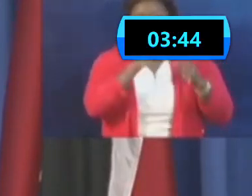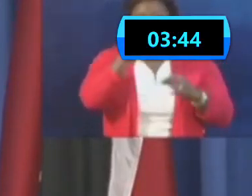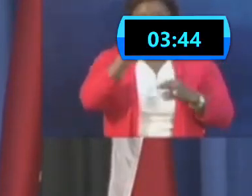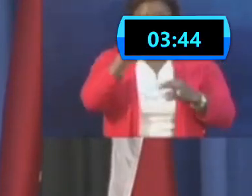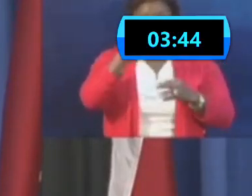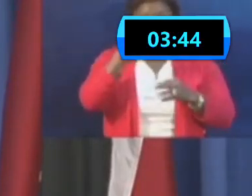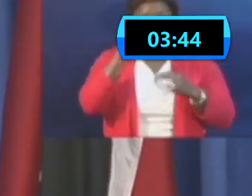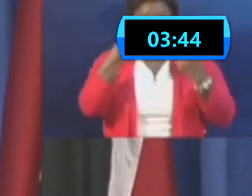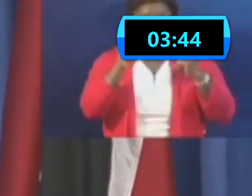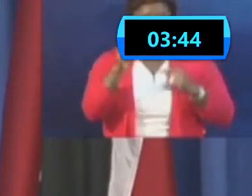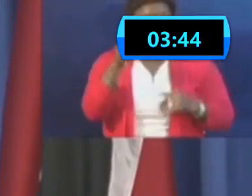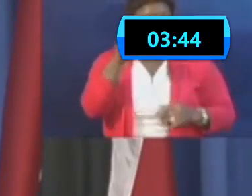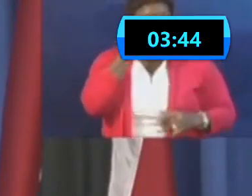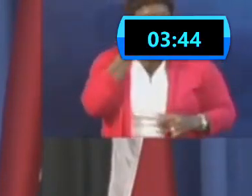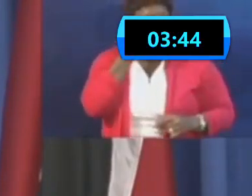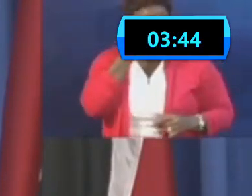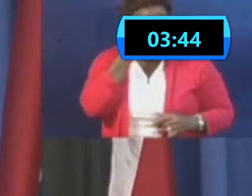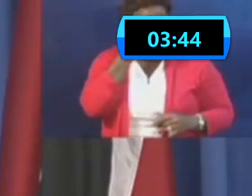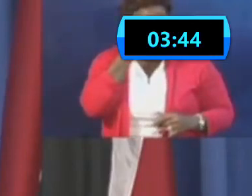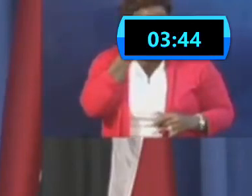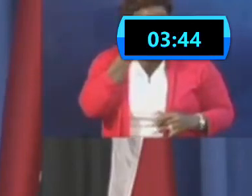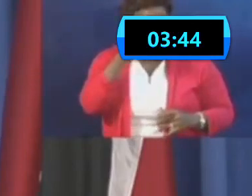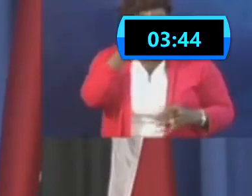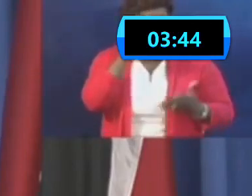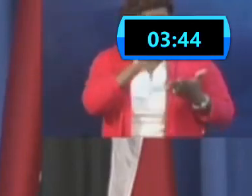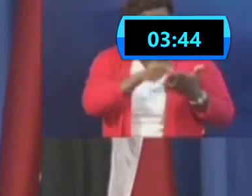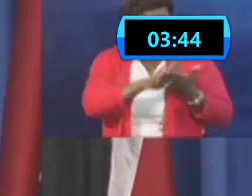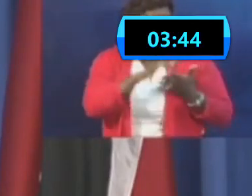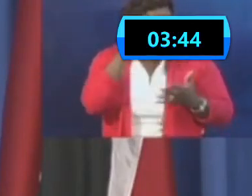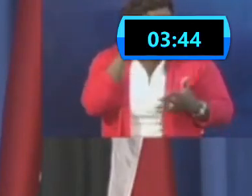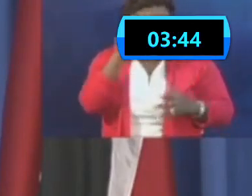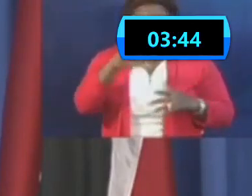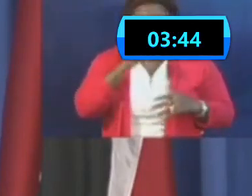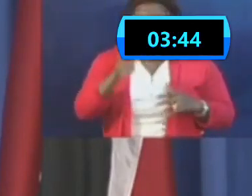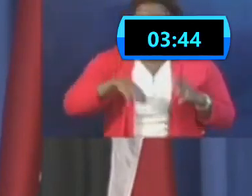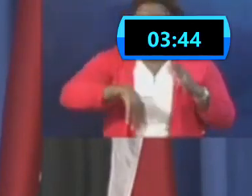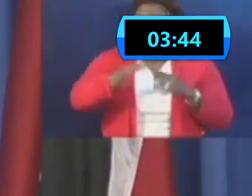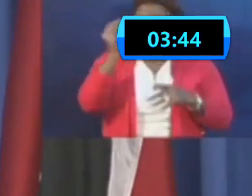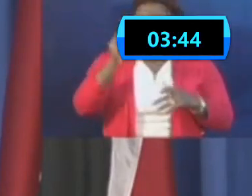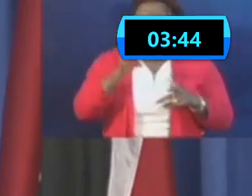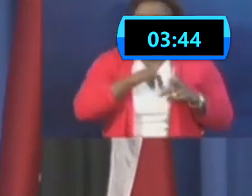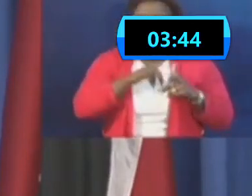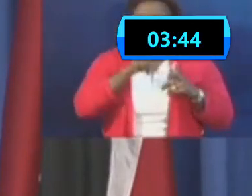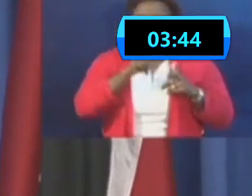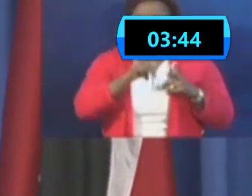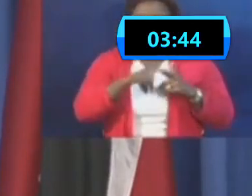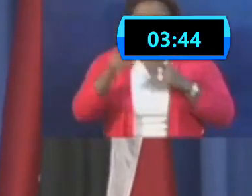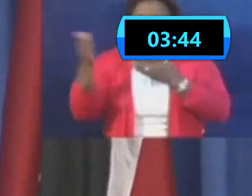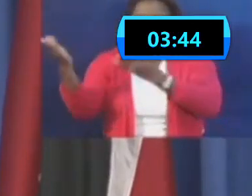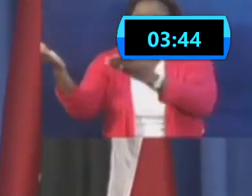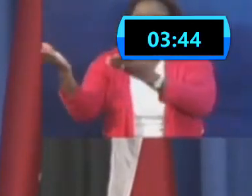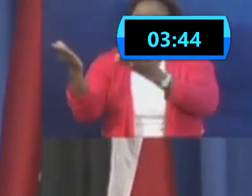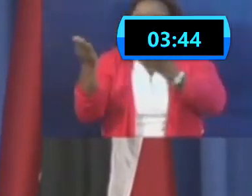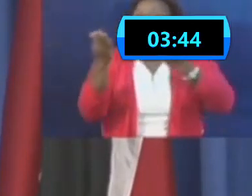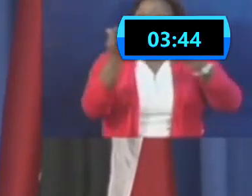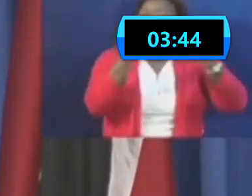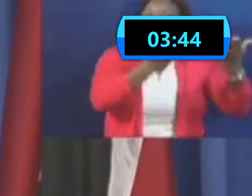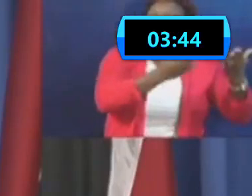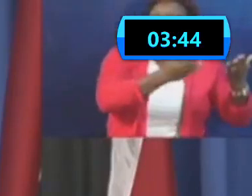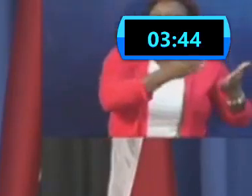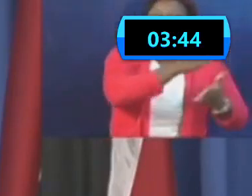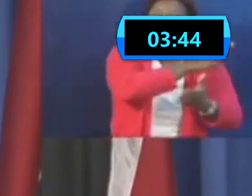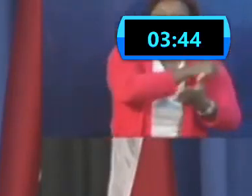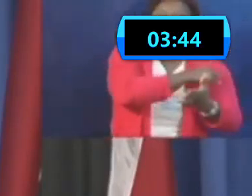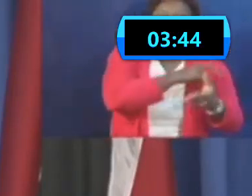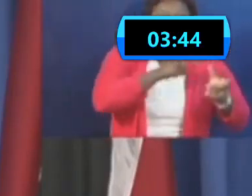to contact you, we have good cause to believe that you are not at home. We will take the decision to take you into a state facility and quarantine you there